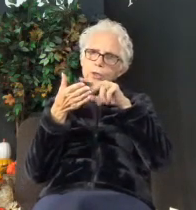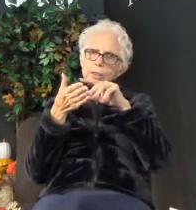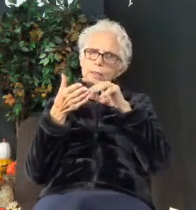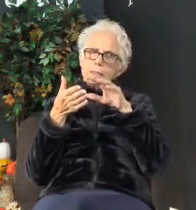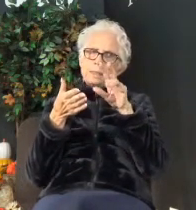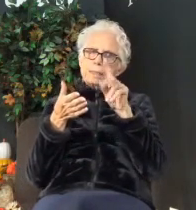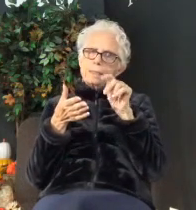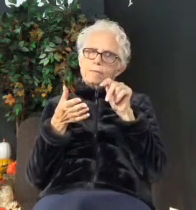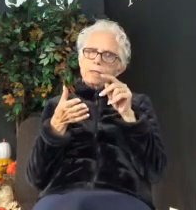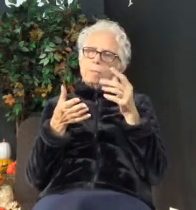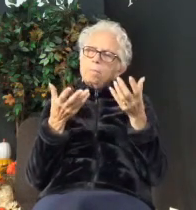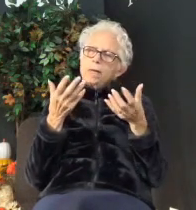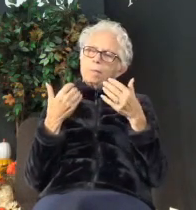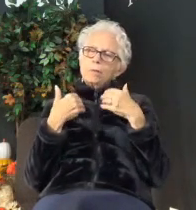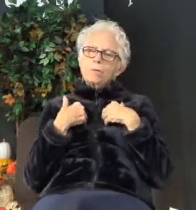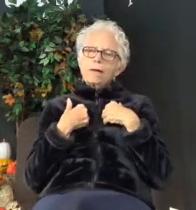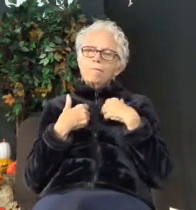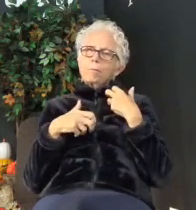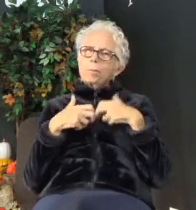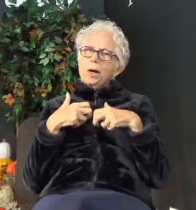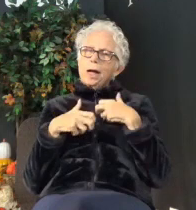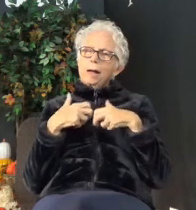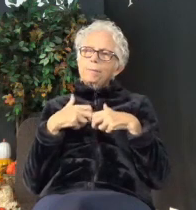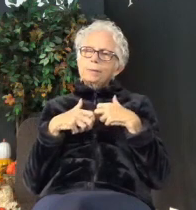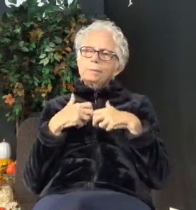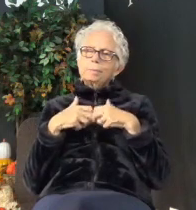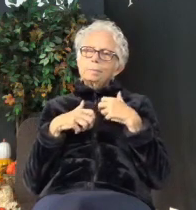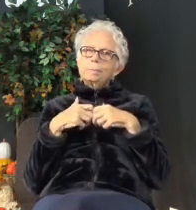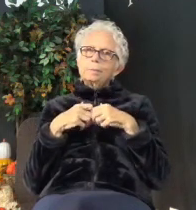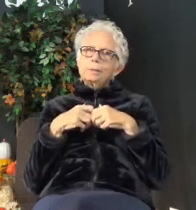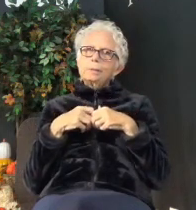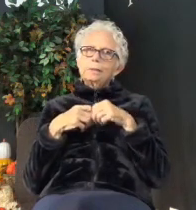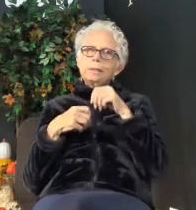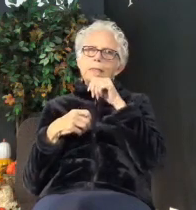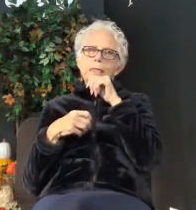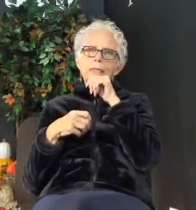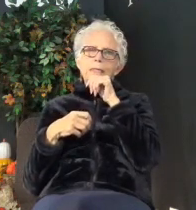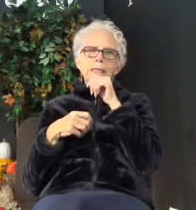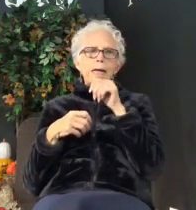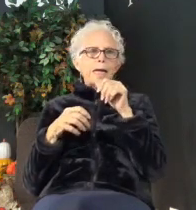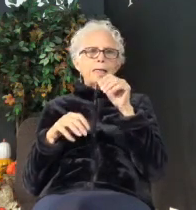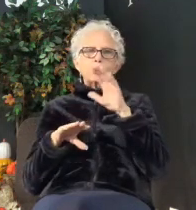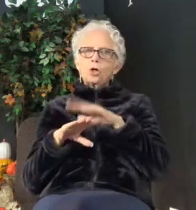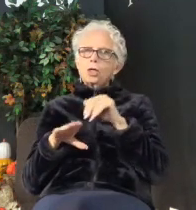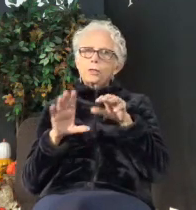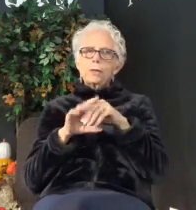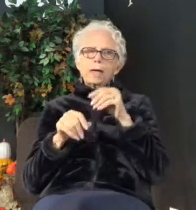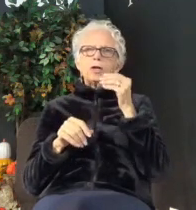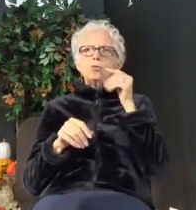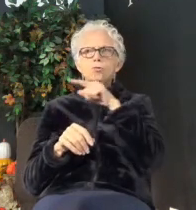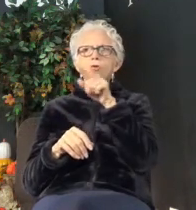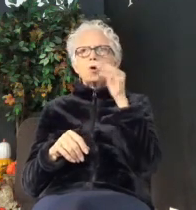might have a problem. Not calling you out. You know who I'm talking about.